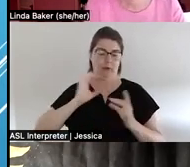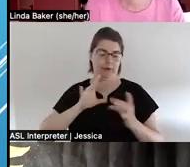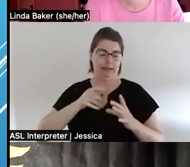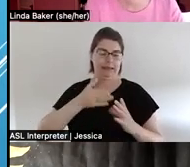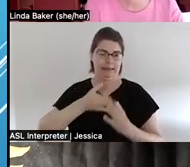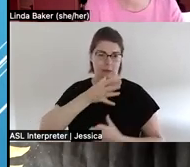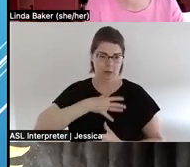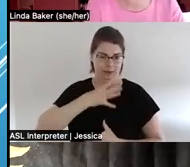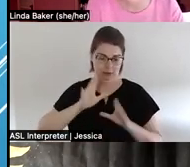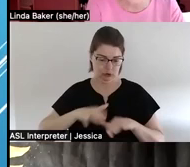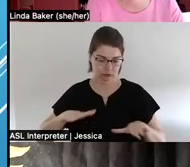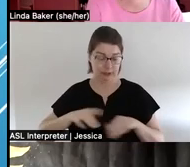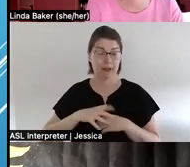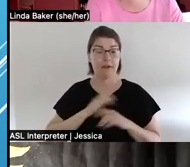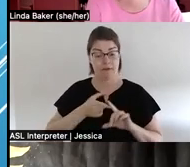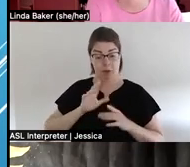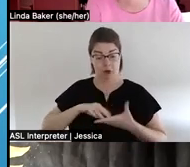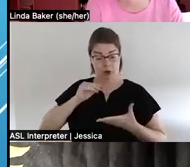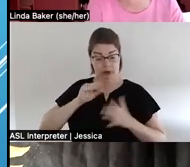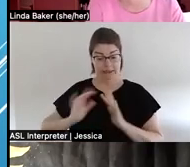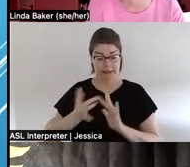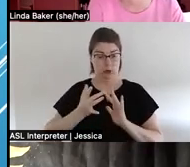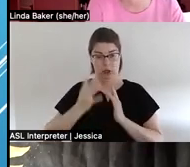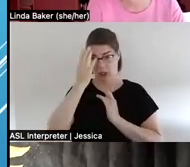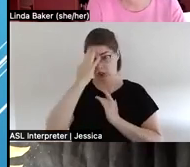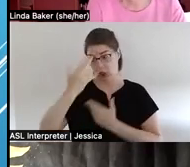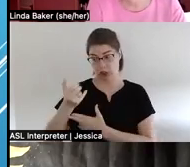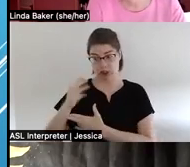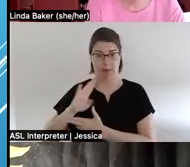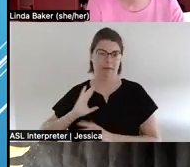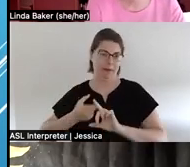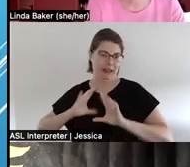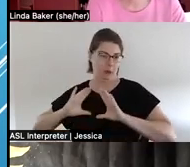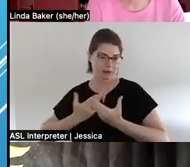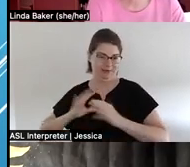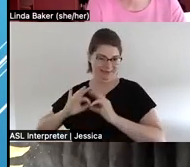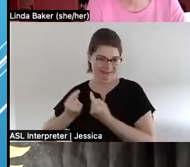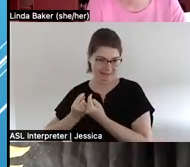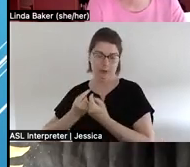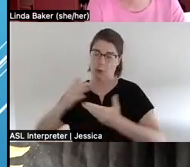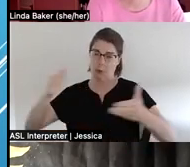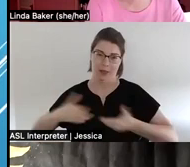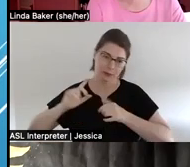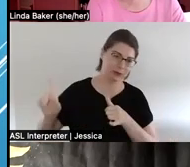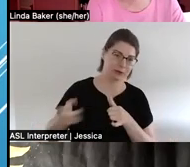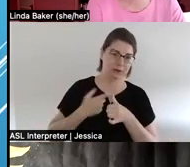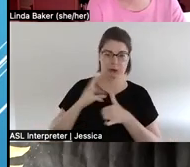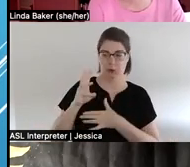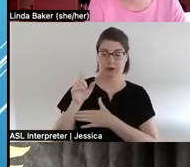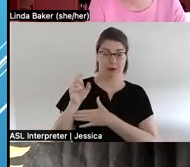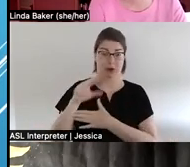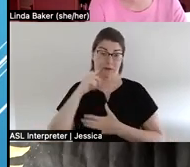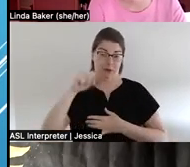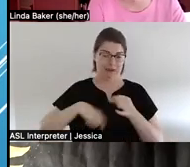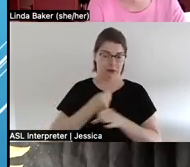On behalf of the Learning Network and Knowledge Hub teams, welcome to the first webinar of our 2022